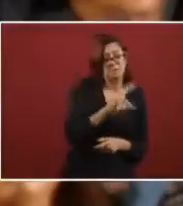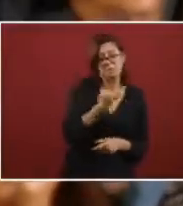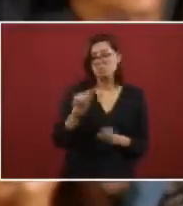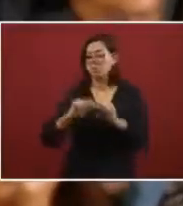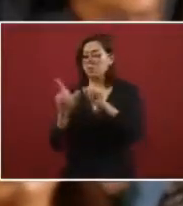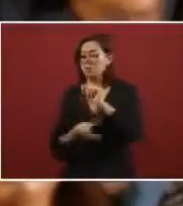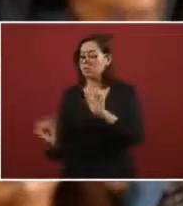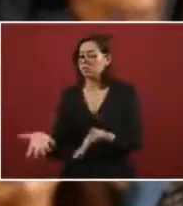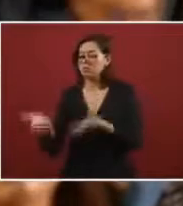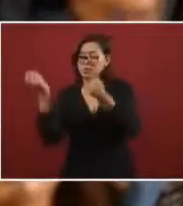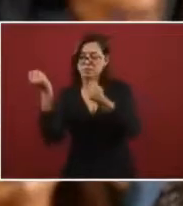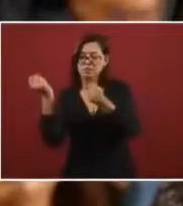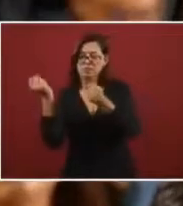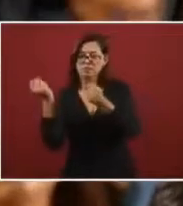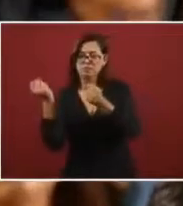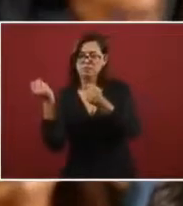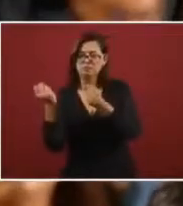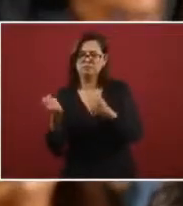descended